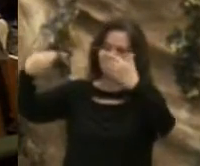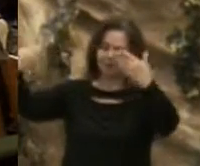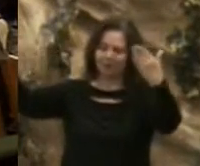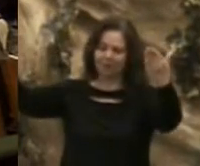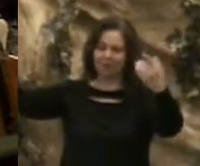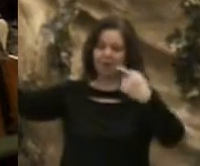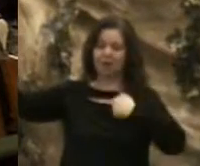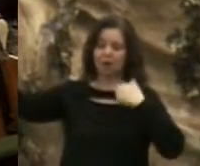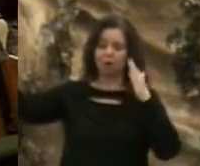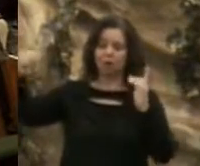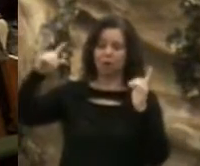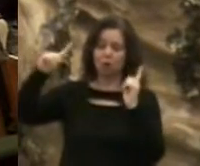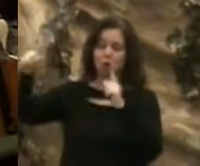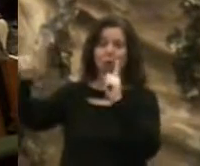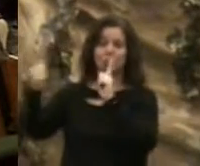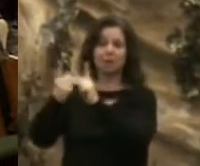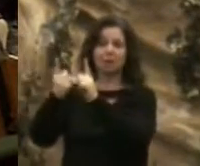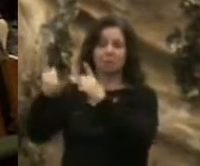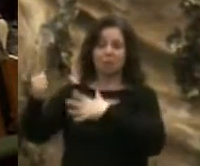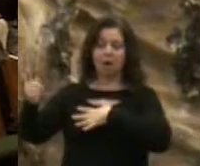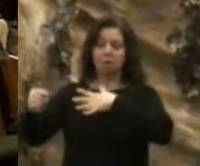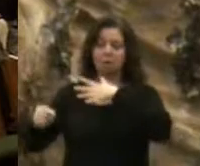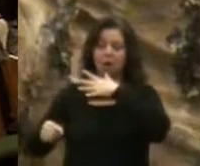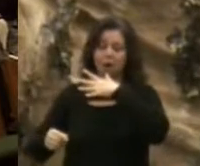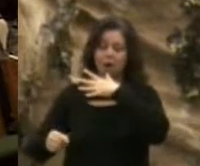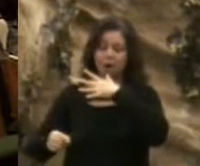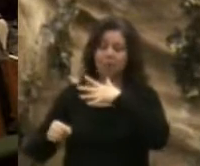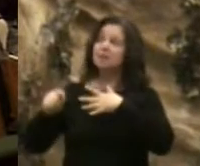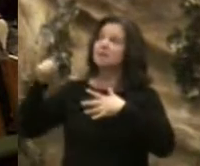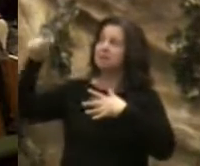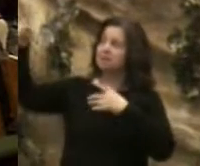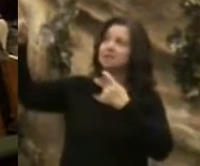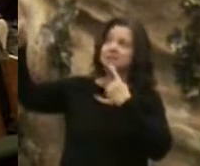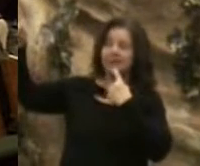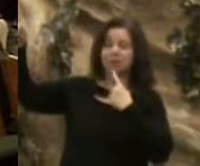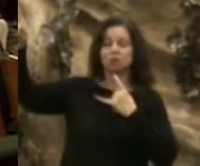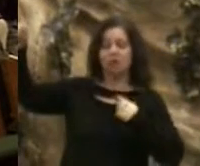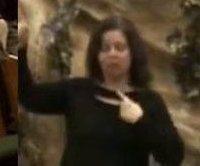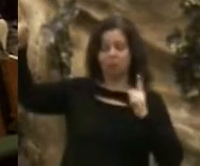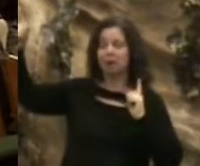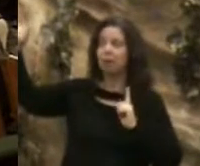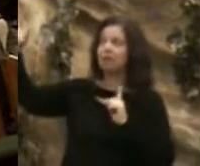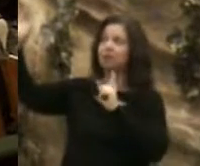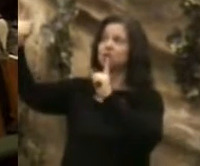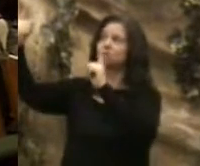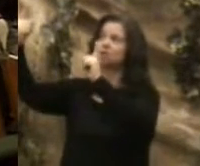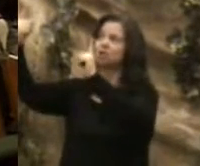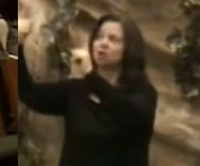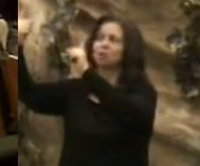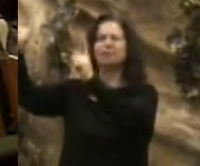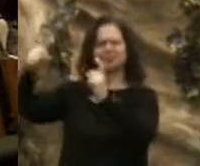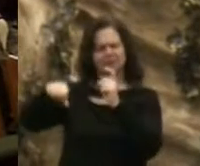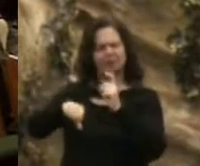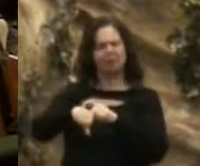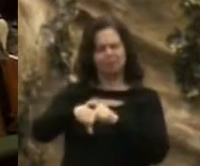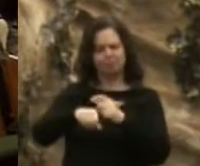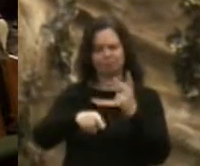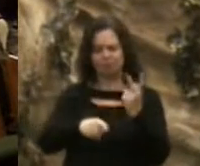me when I come. I'm just a four